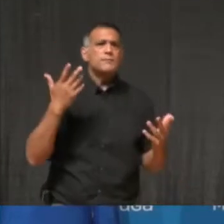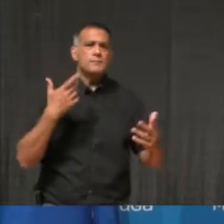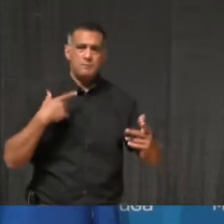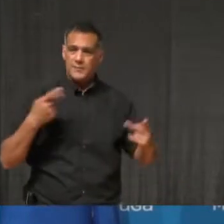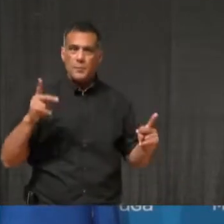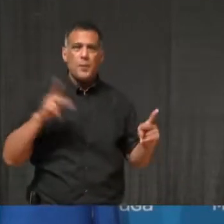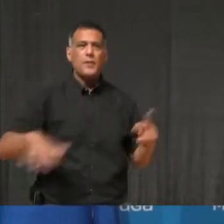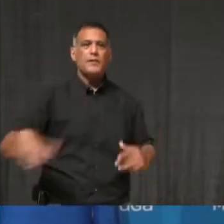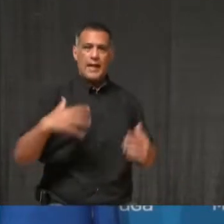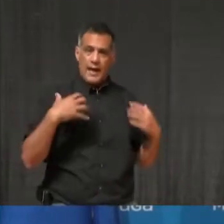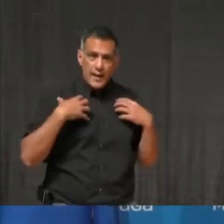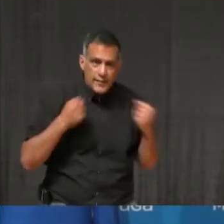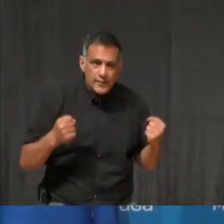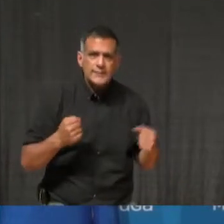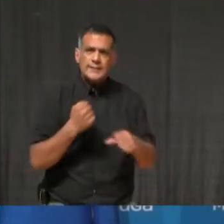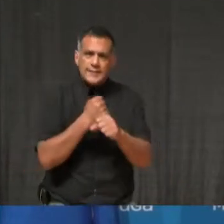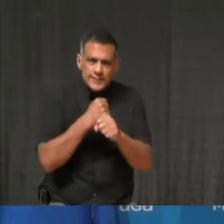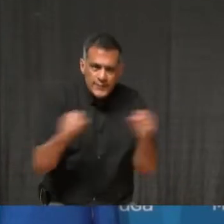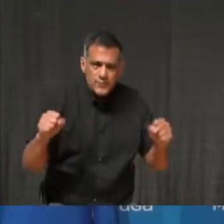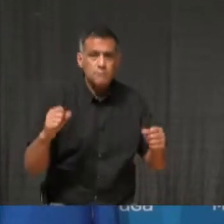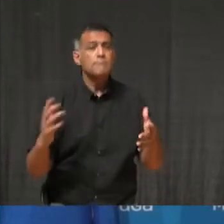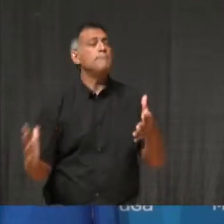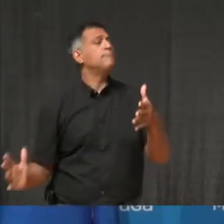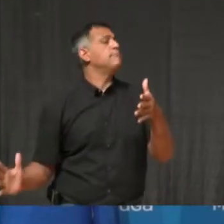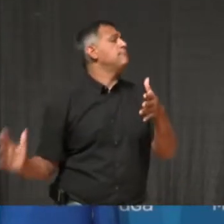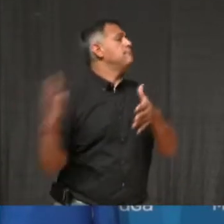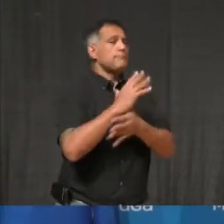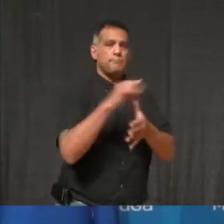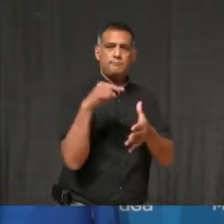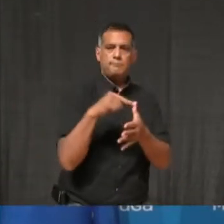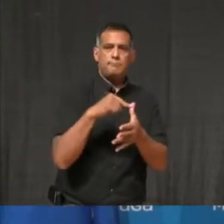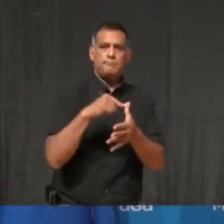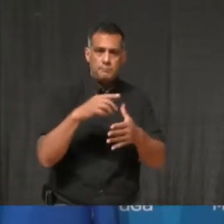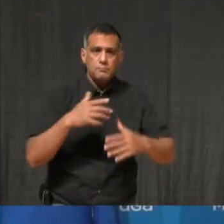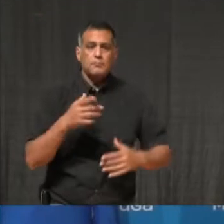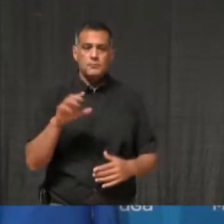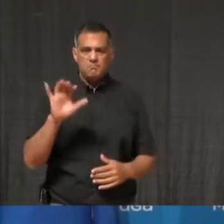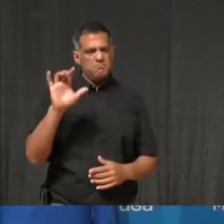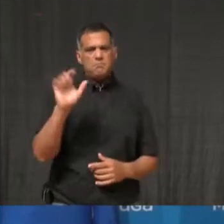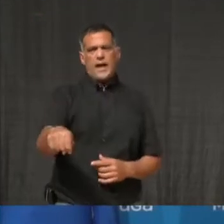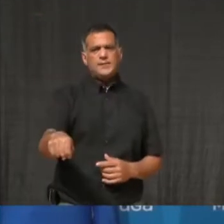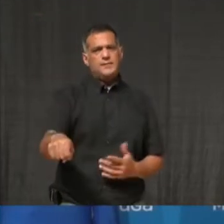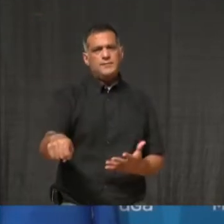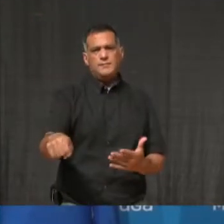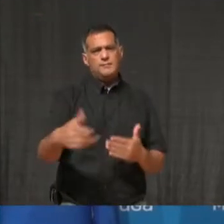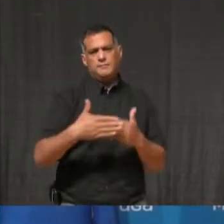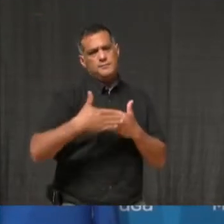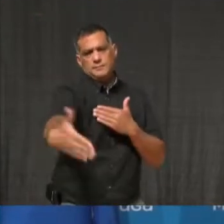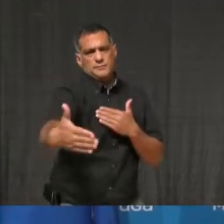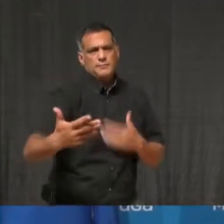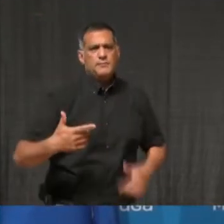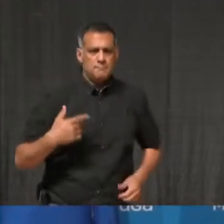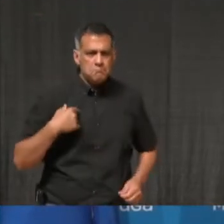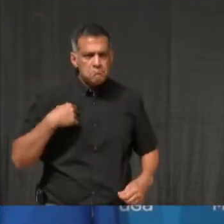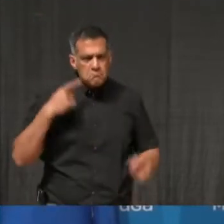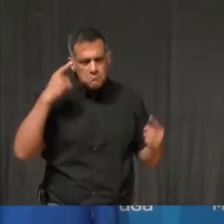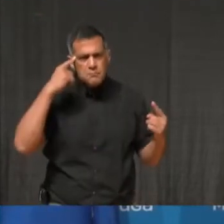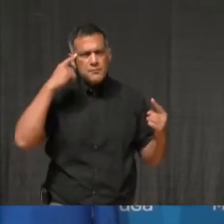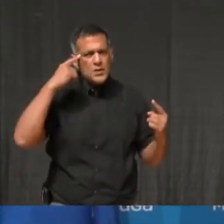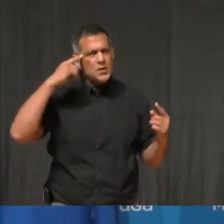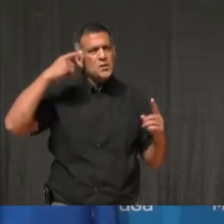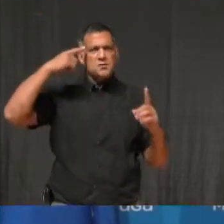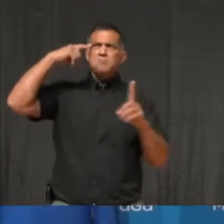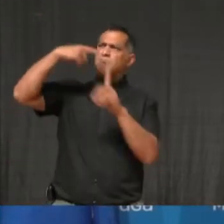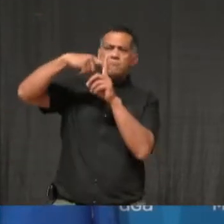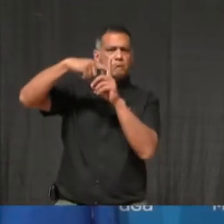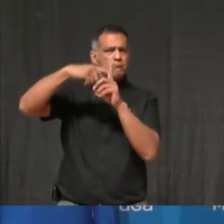continue to be our top priority. At the same time, we remain positive and find ways to ensure